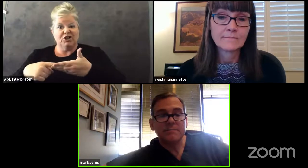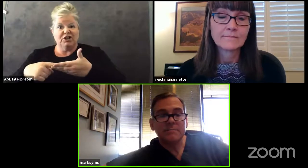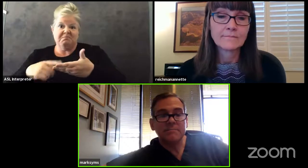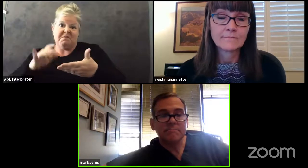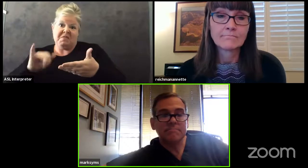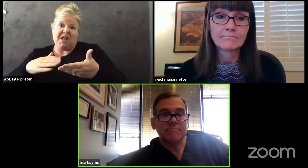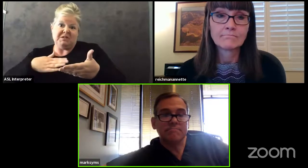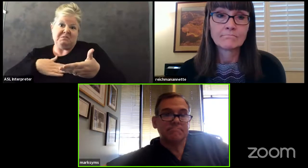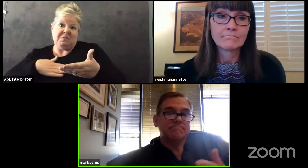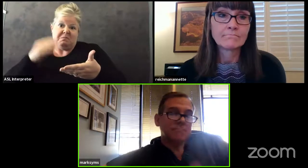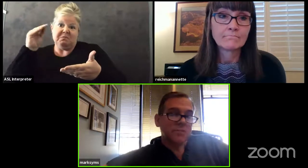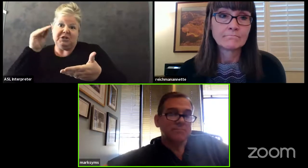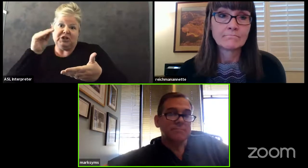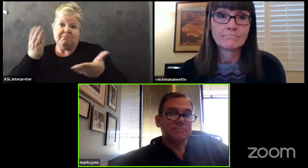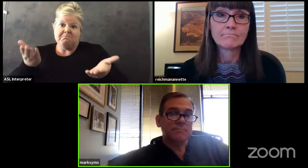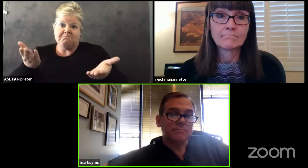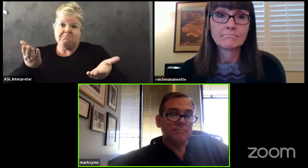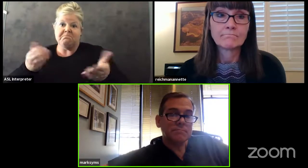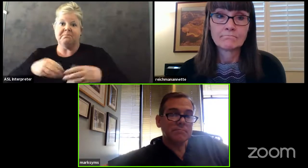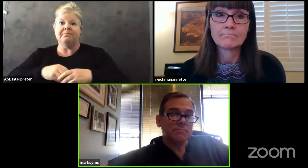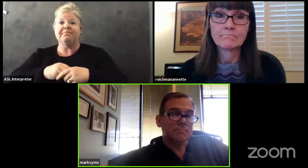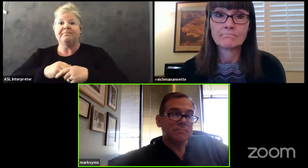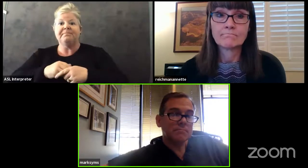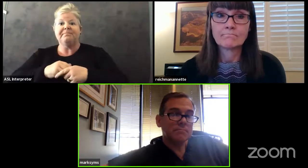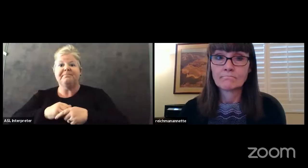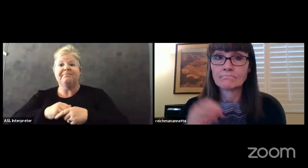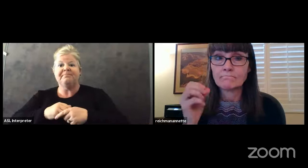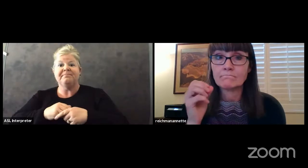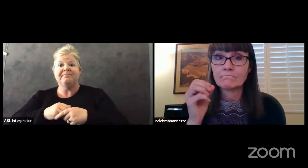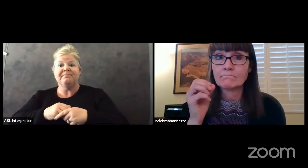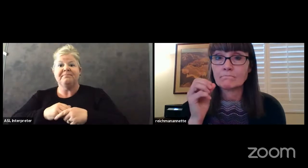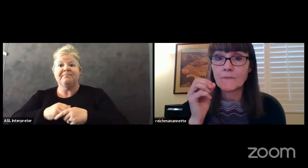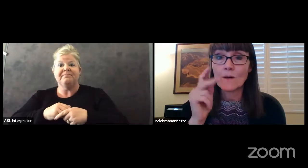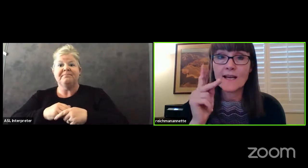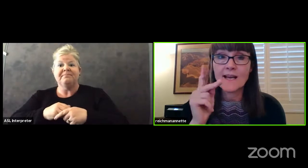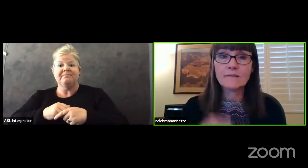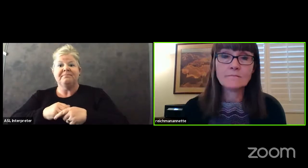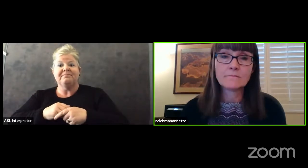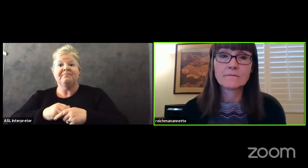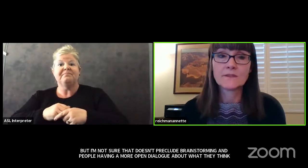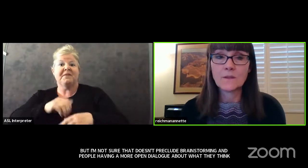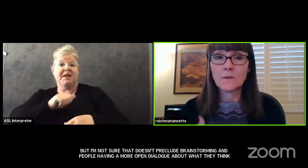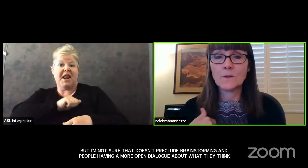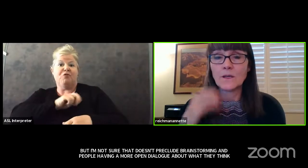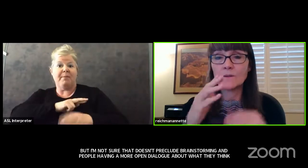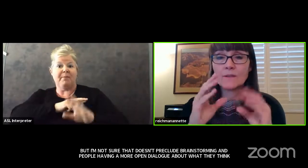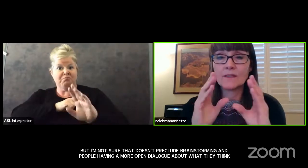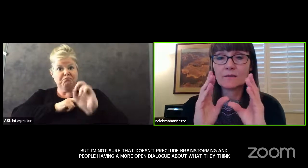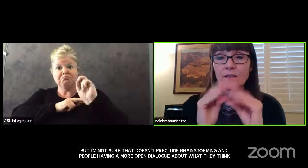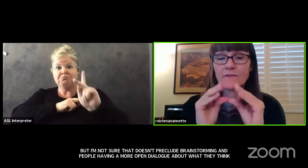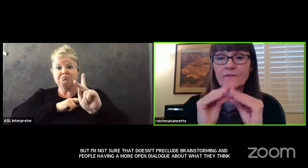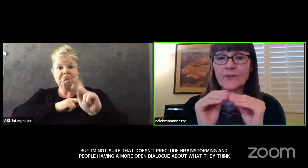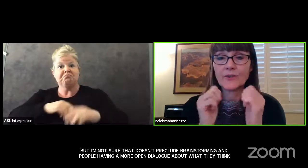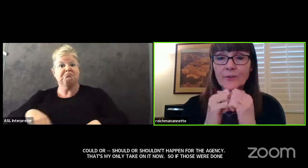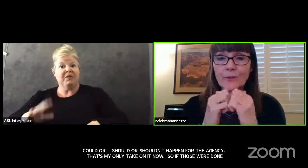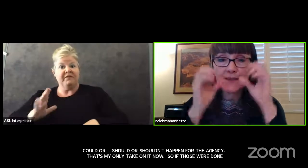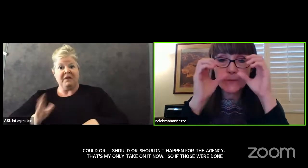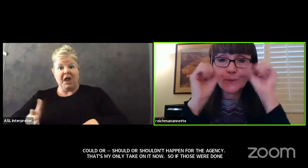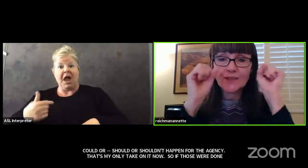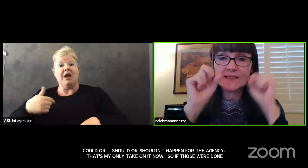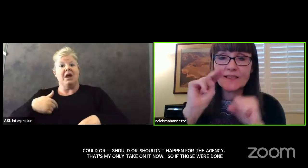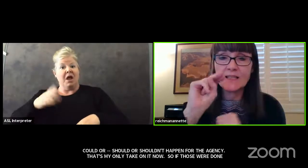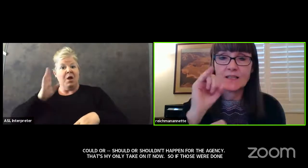so okay so i will confer